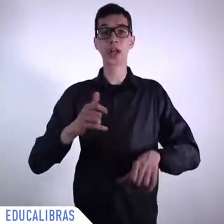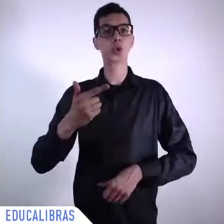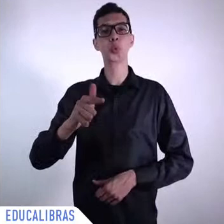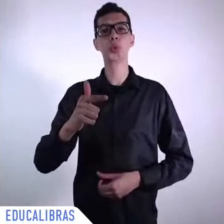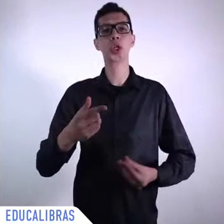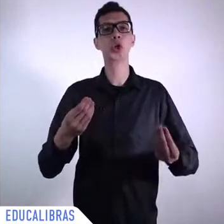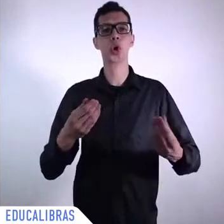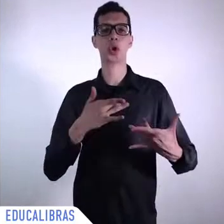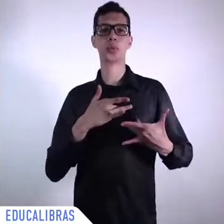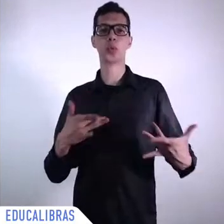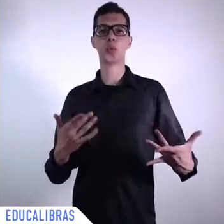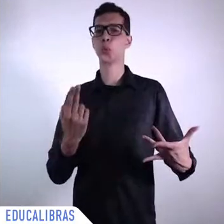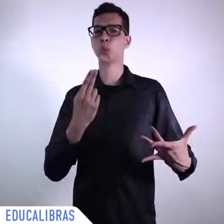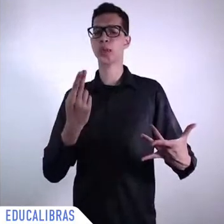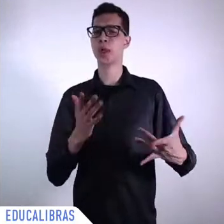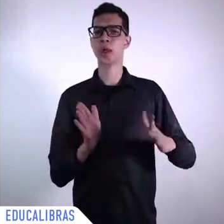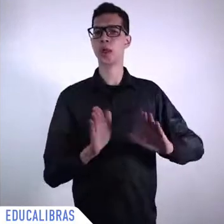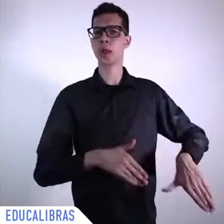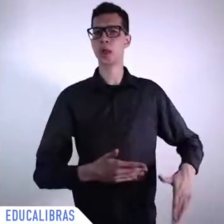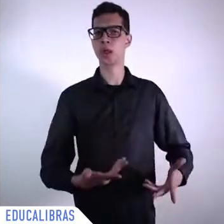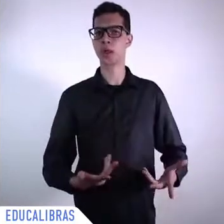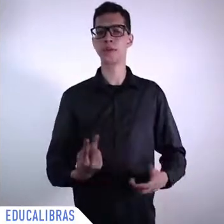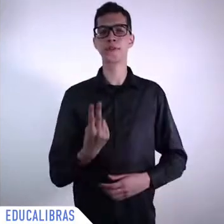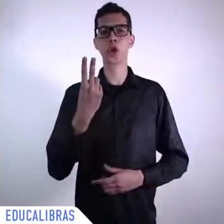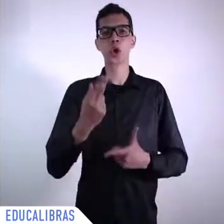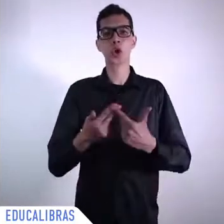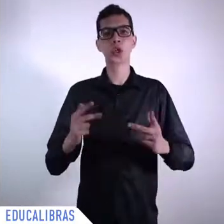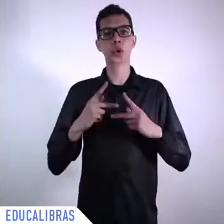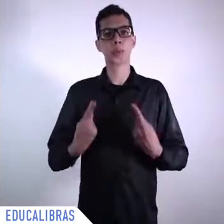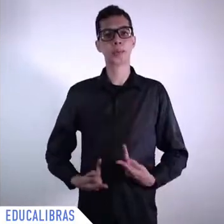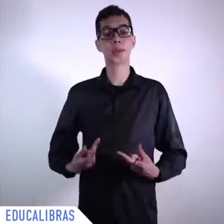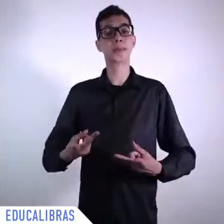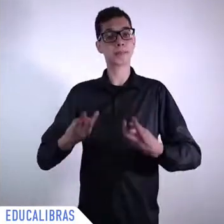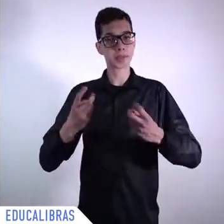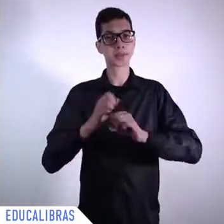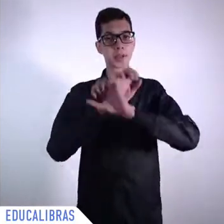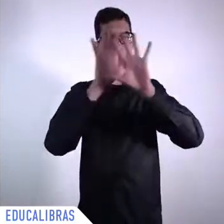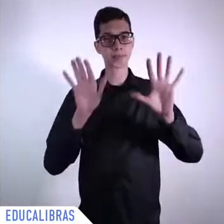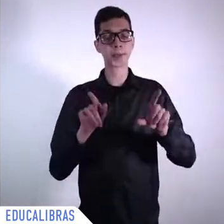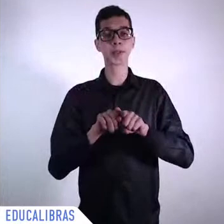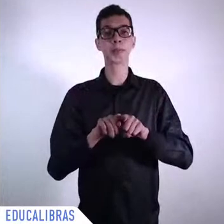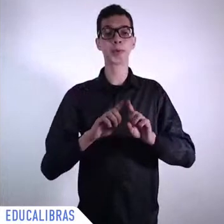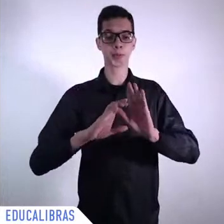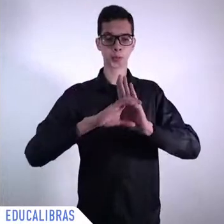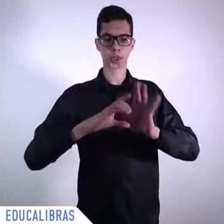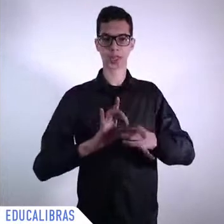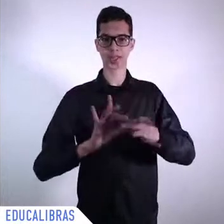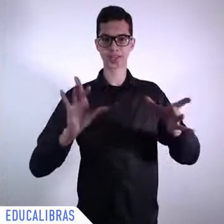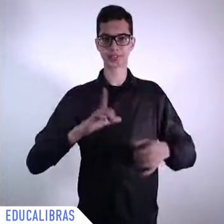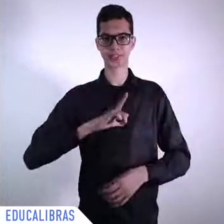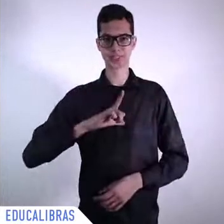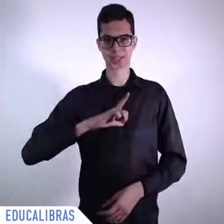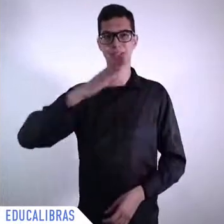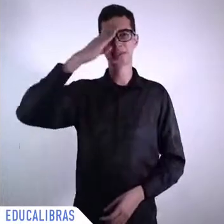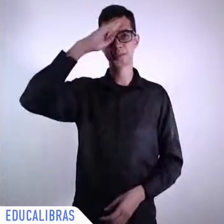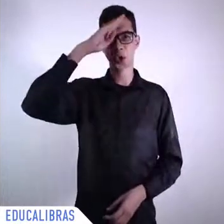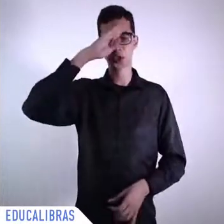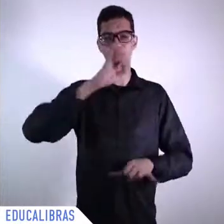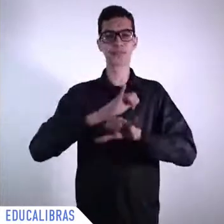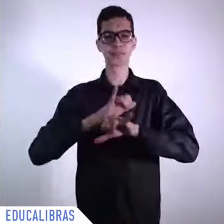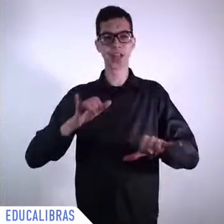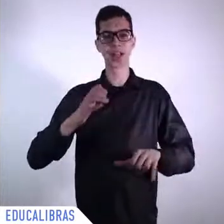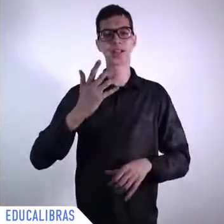of freedom, which is our liberty, which is repeated by them, it's a totally falsehood. It's totally distorted. It is freedom,